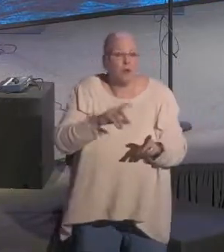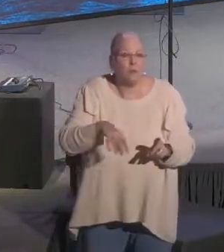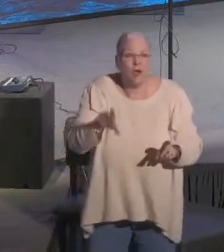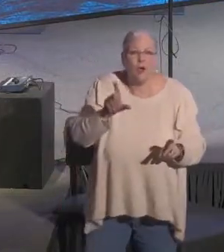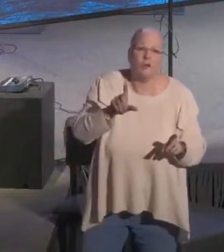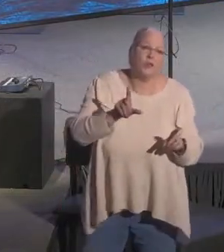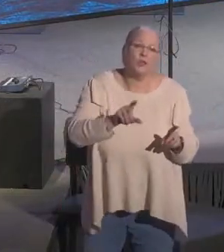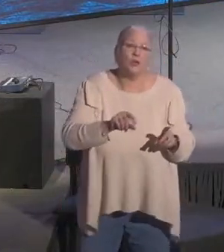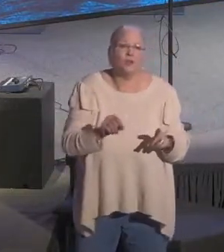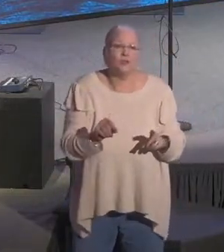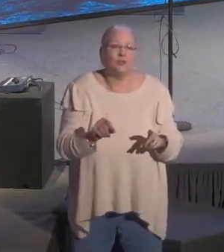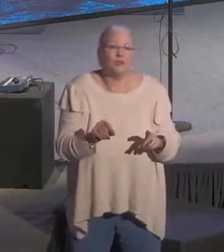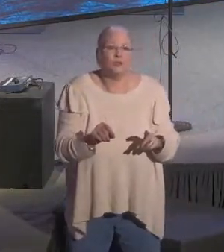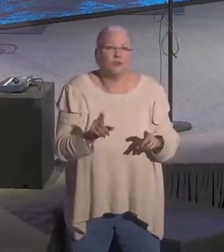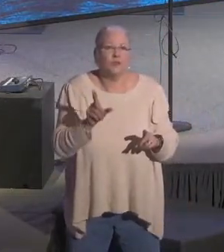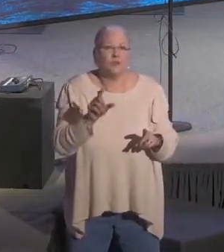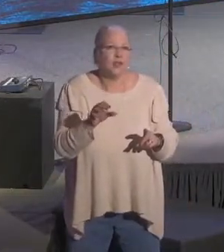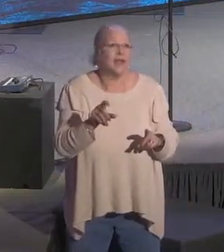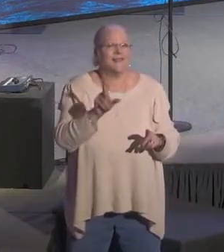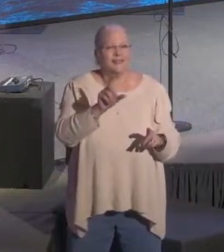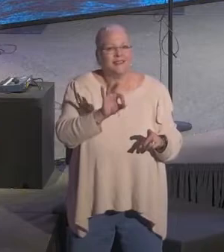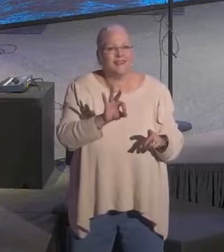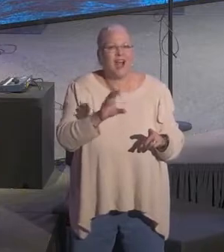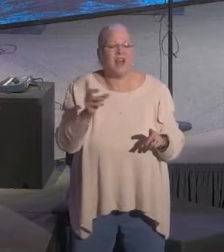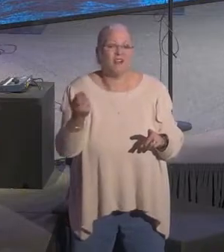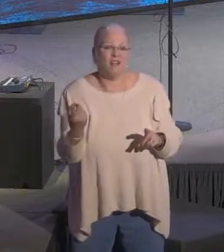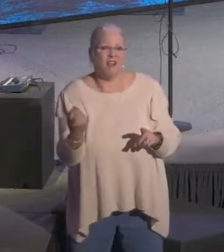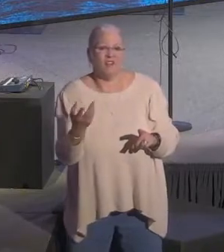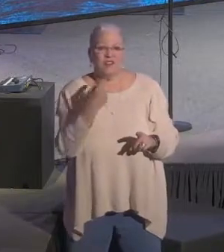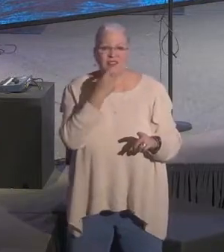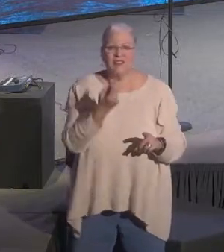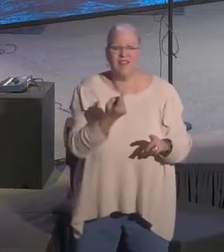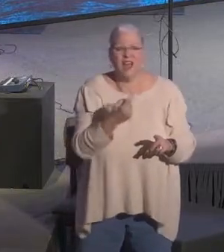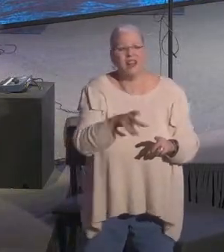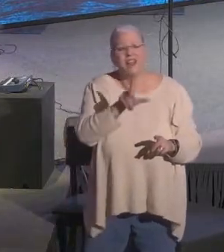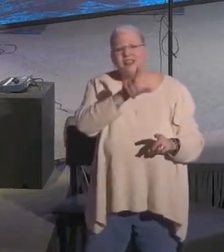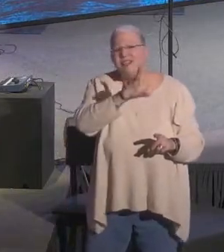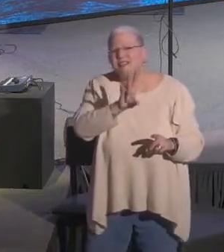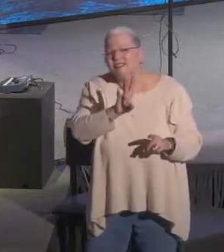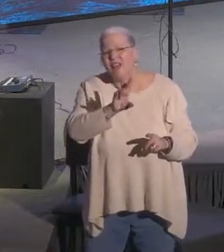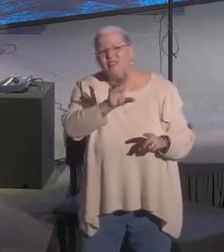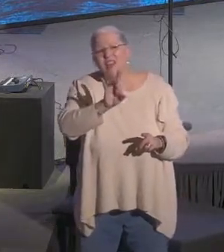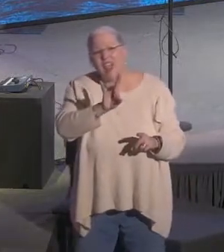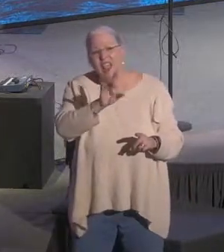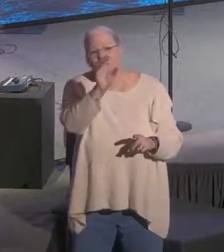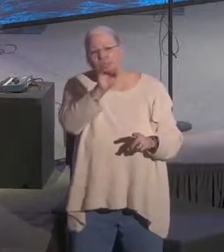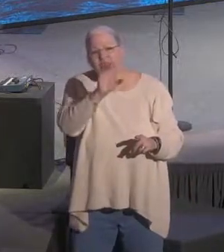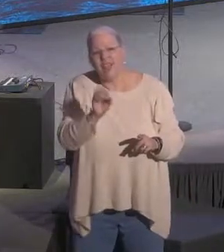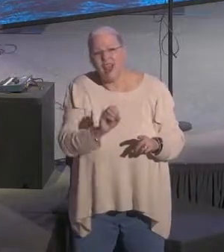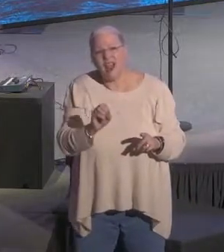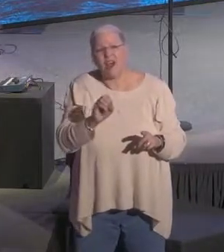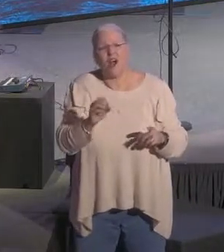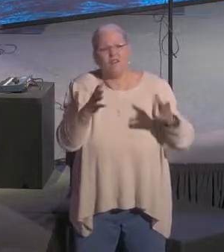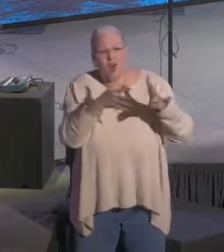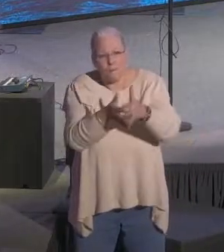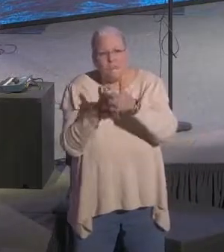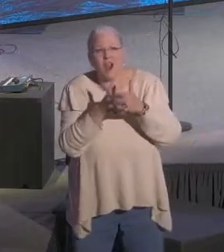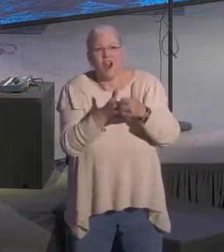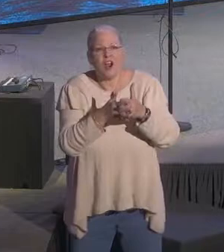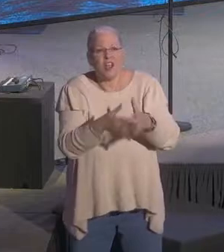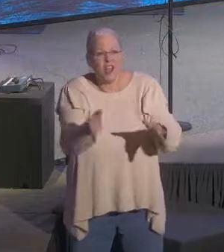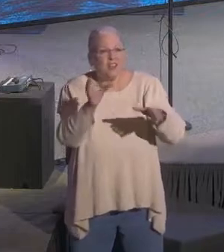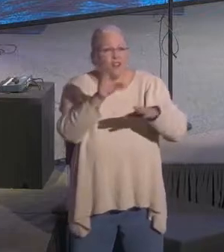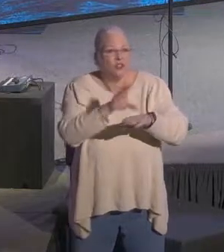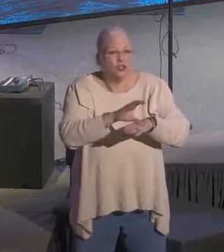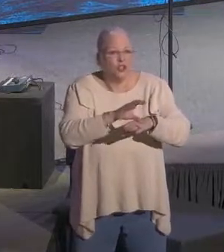from the Pew Foundation. They said in 2001, 78% of the people in America believed that the church's influence